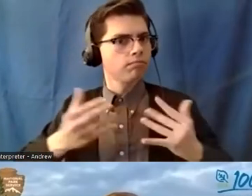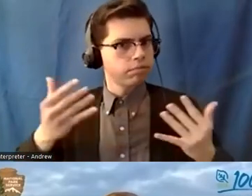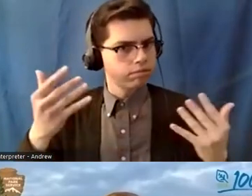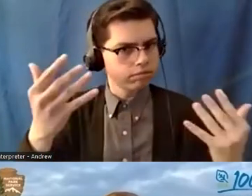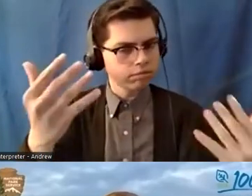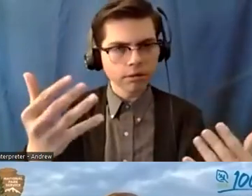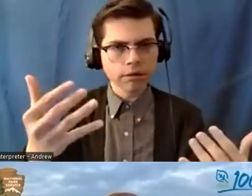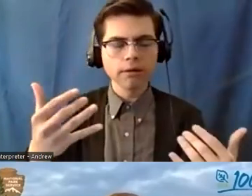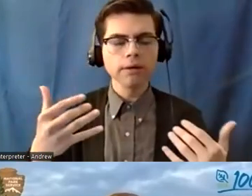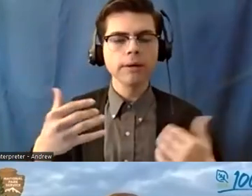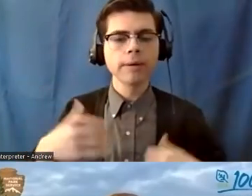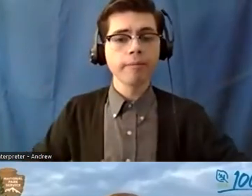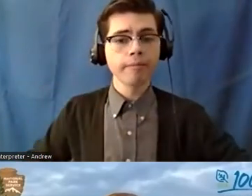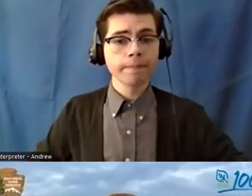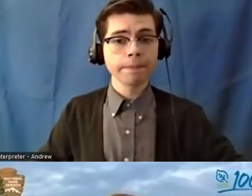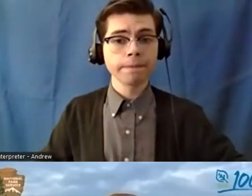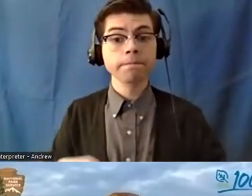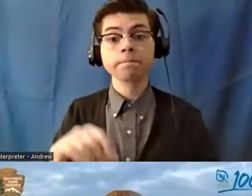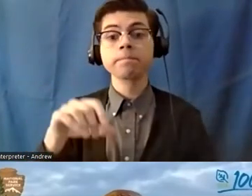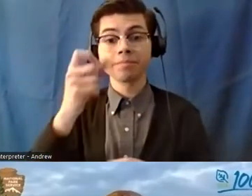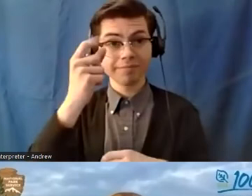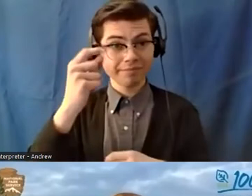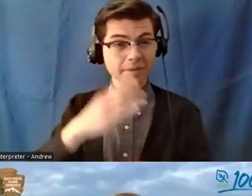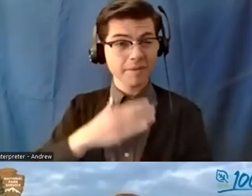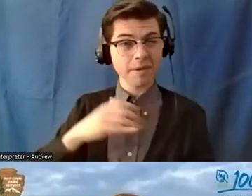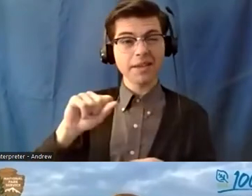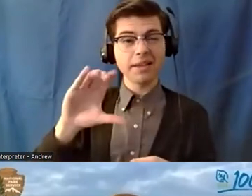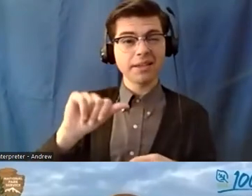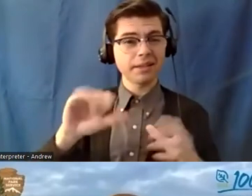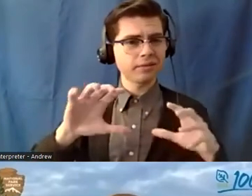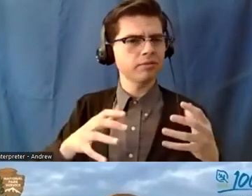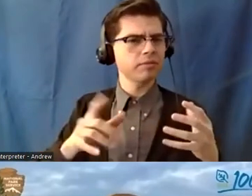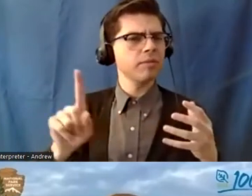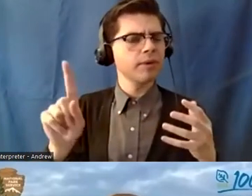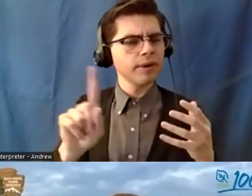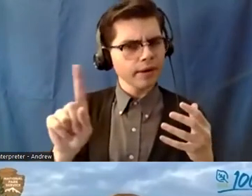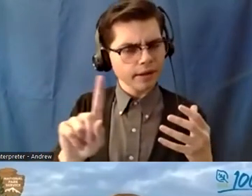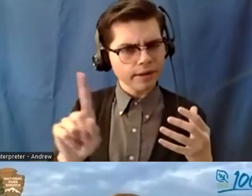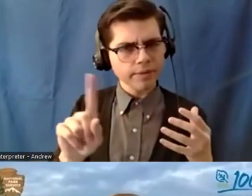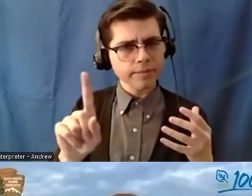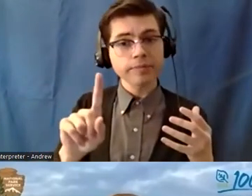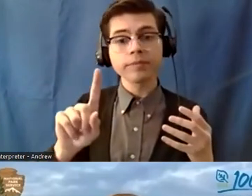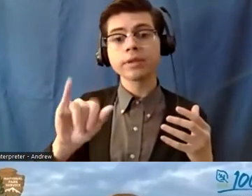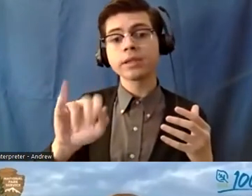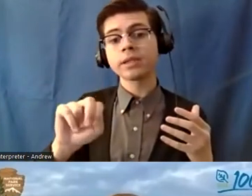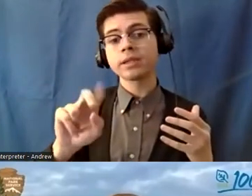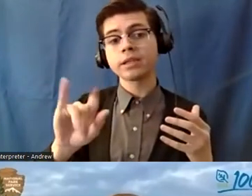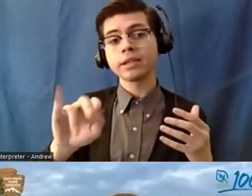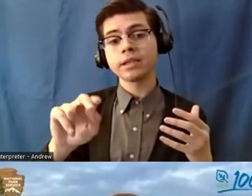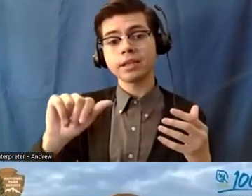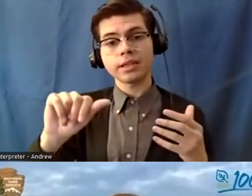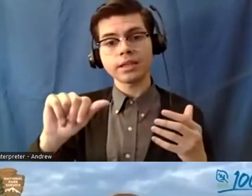sea was located in my sea crew was actually located in indianola ranger station